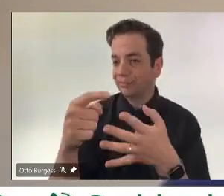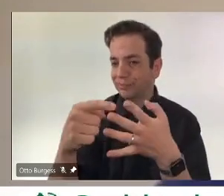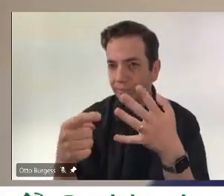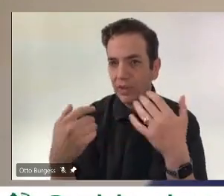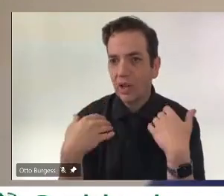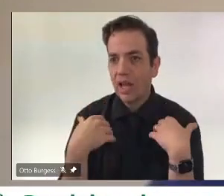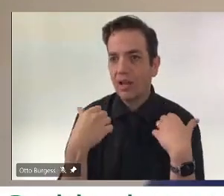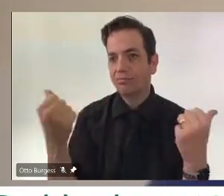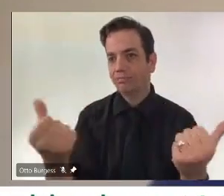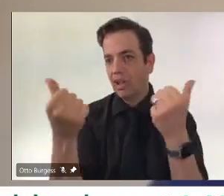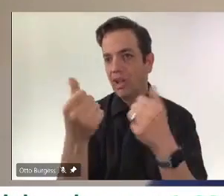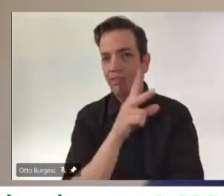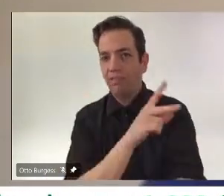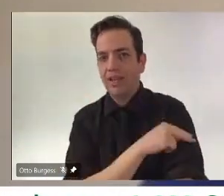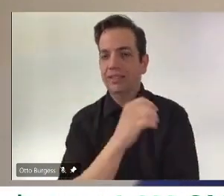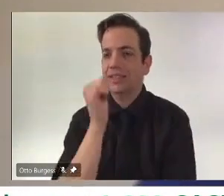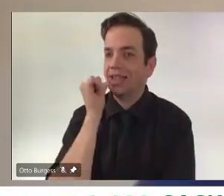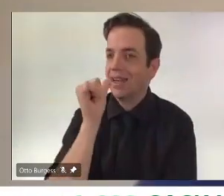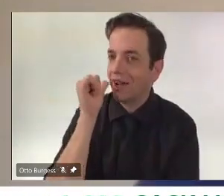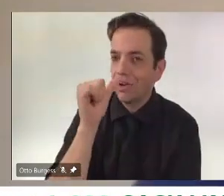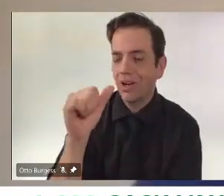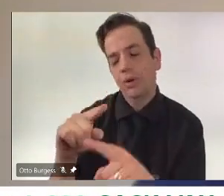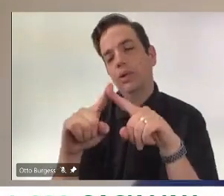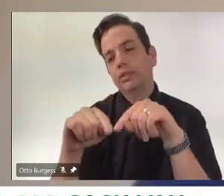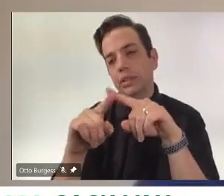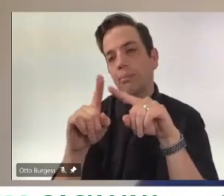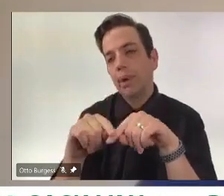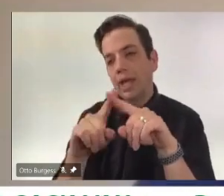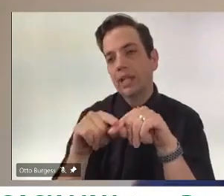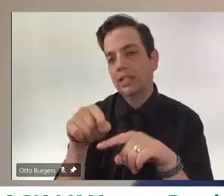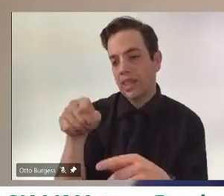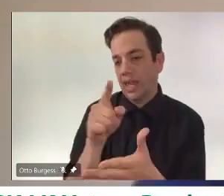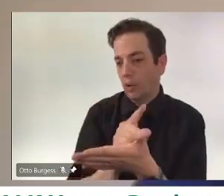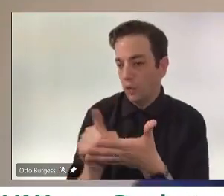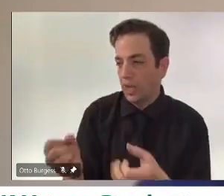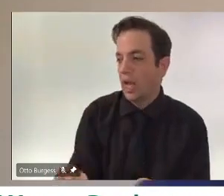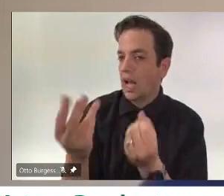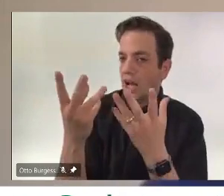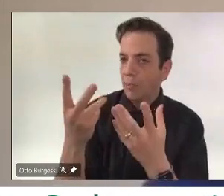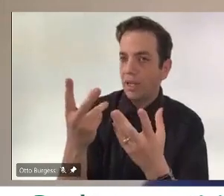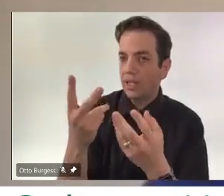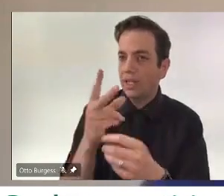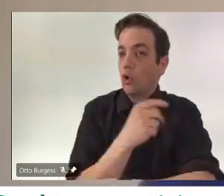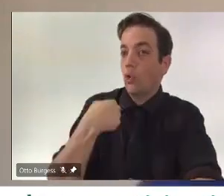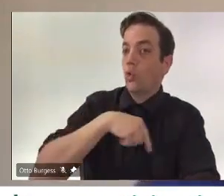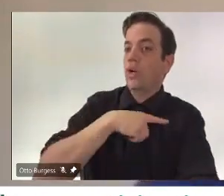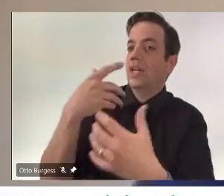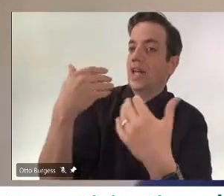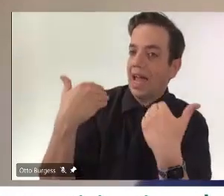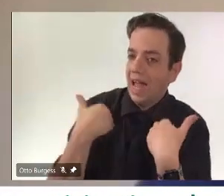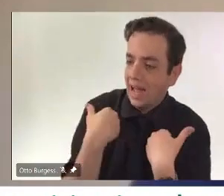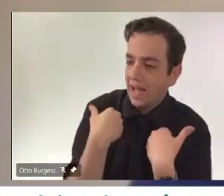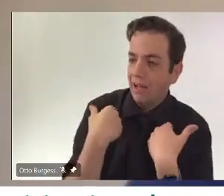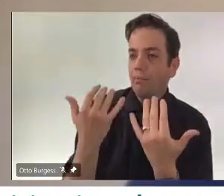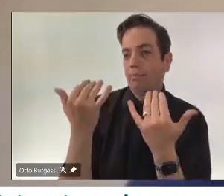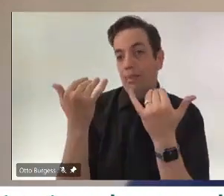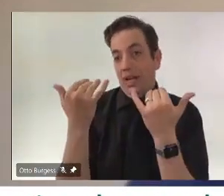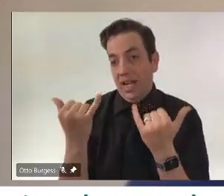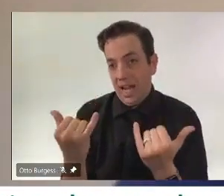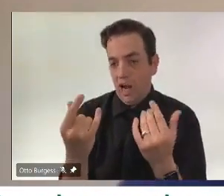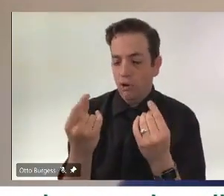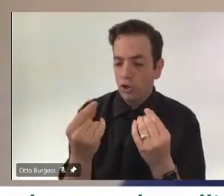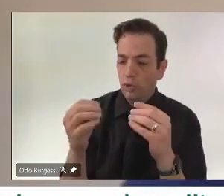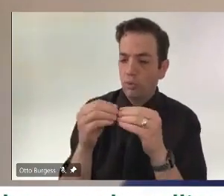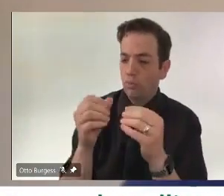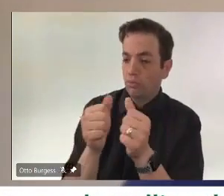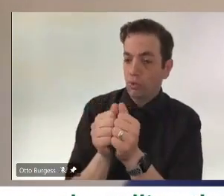weekly supply. But we are looking at how we support pharmacies in delivering vaccines through the booking process. It is